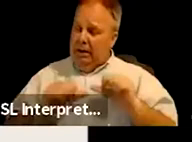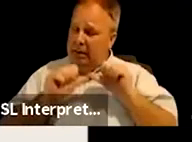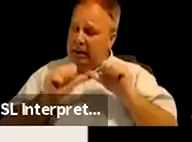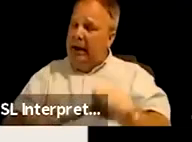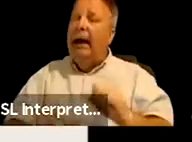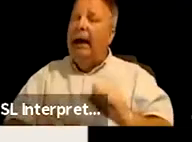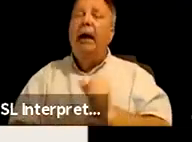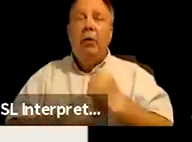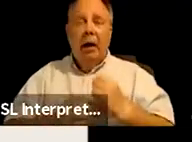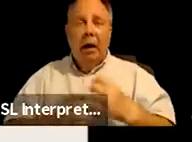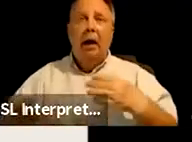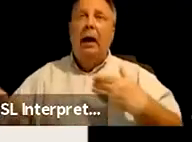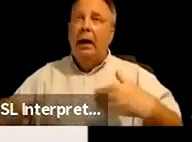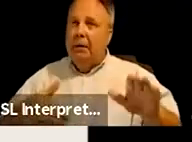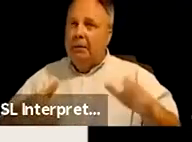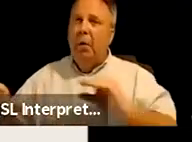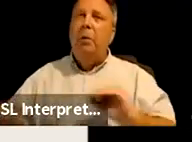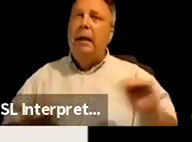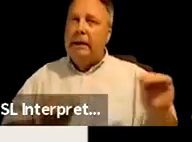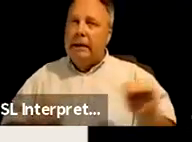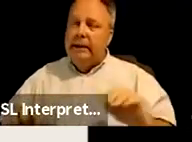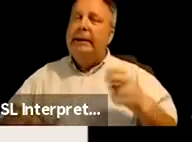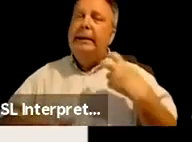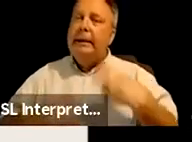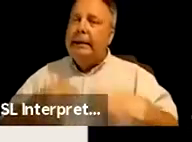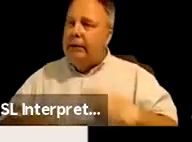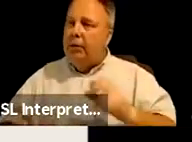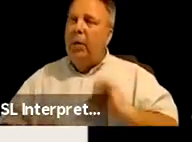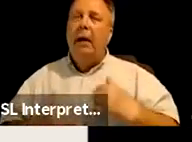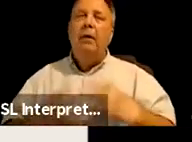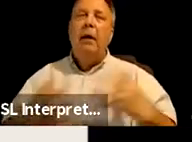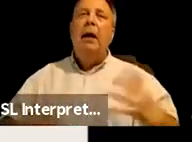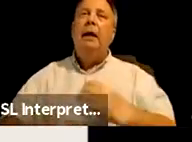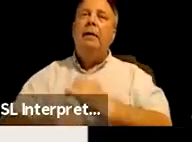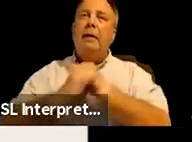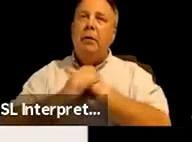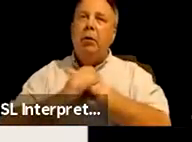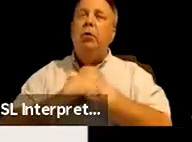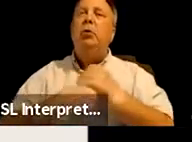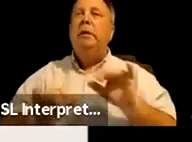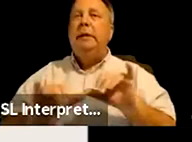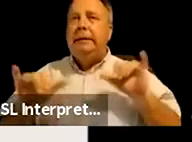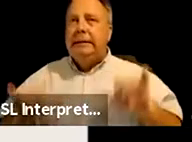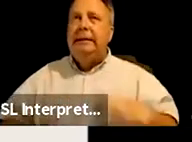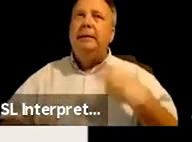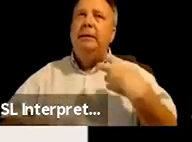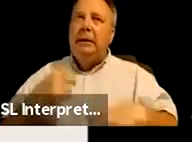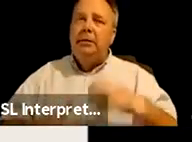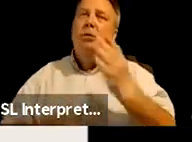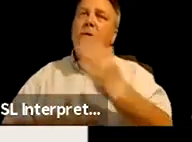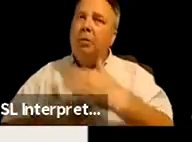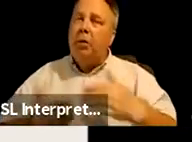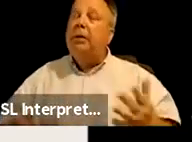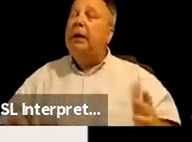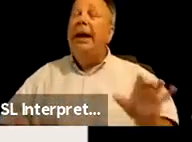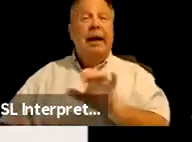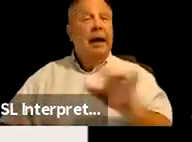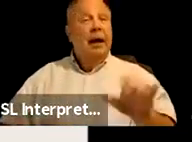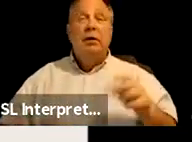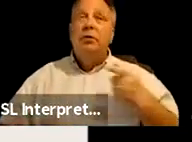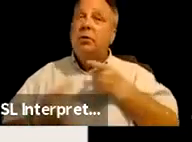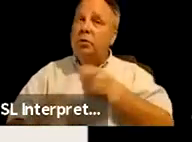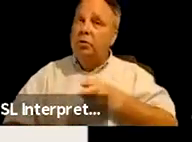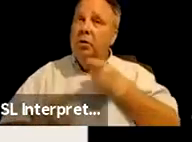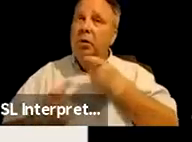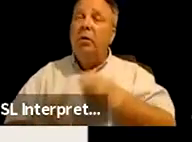mobility issues for me. I have a lot of immune system issues as well, partially as a result. And then I also struggle with